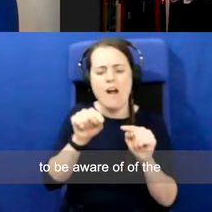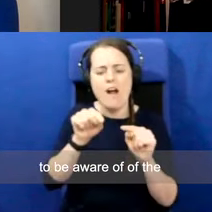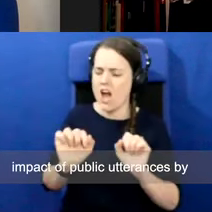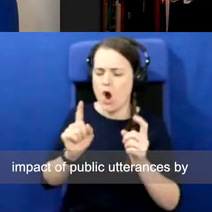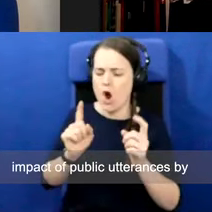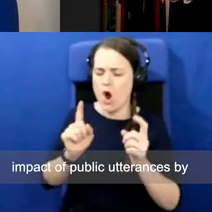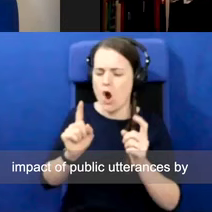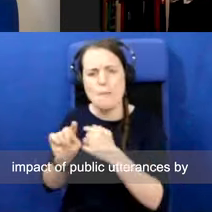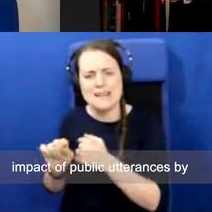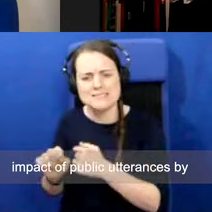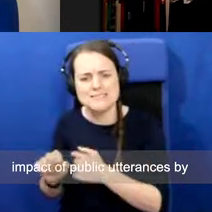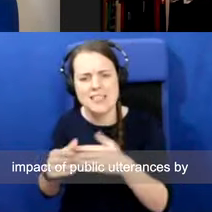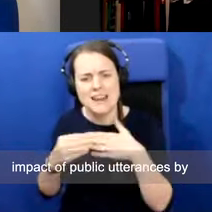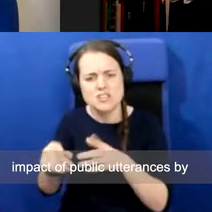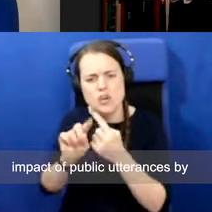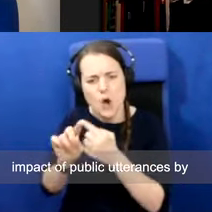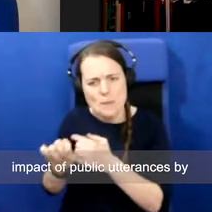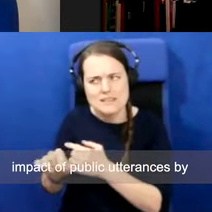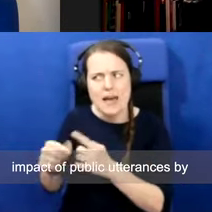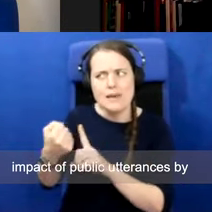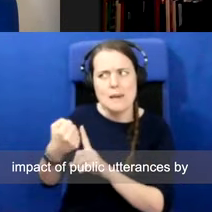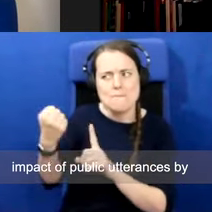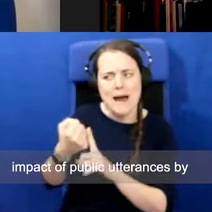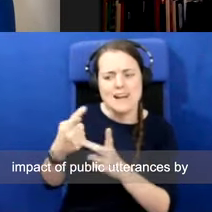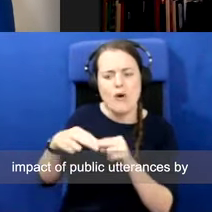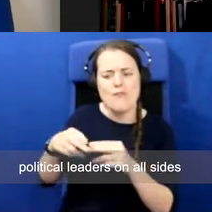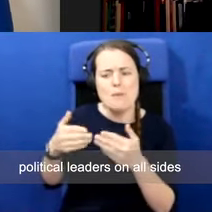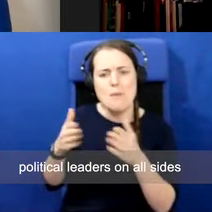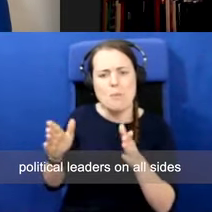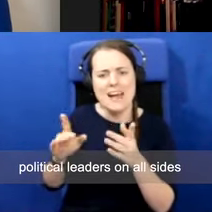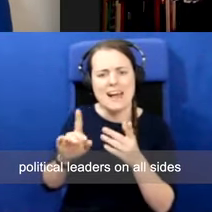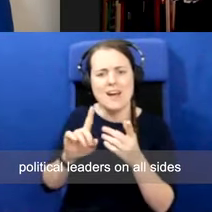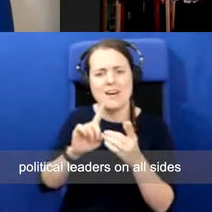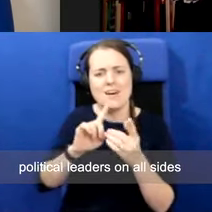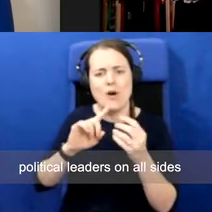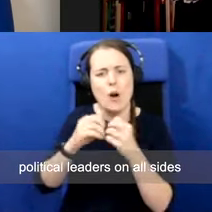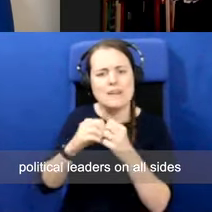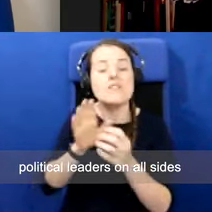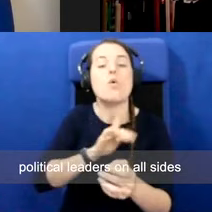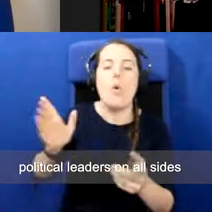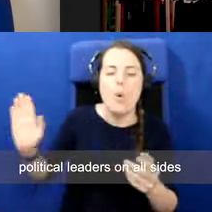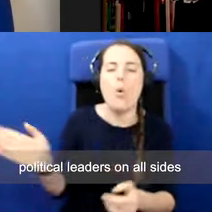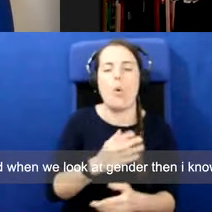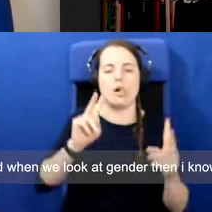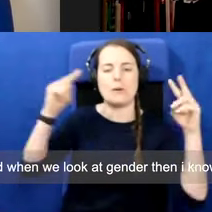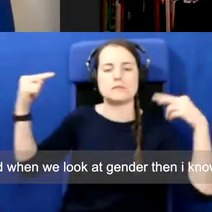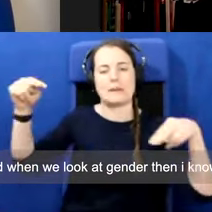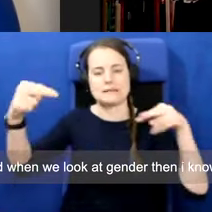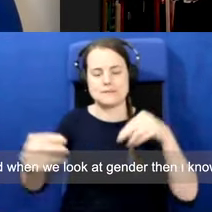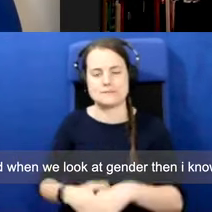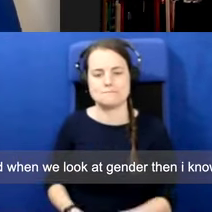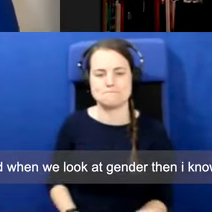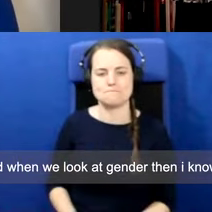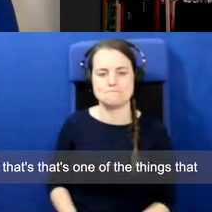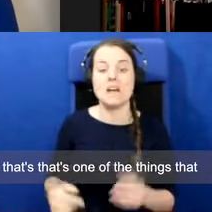of public utterances by political leaders on all sides. And when we look at gender, then I know